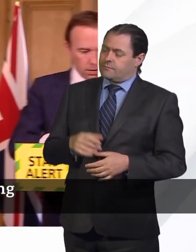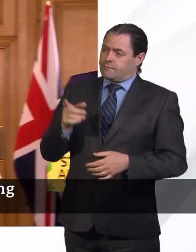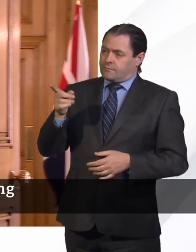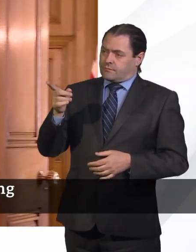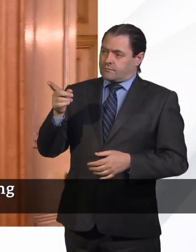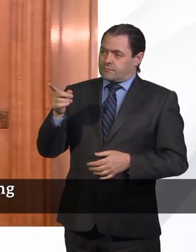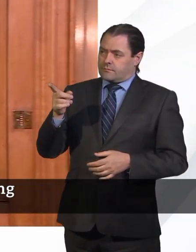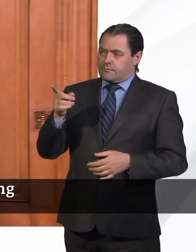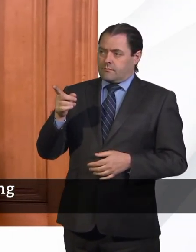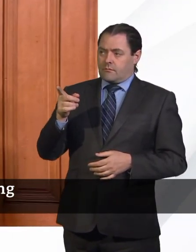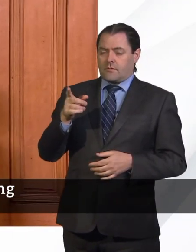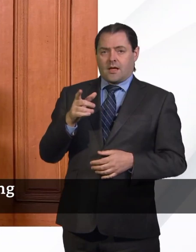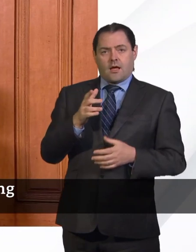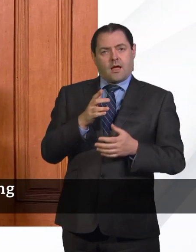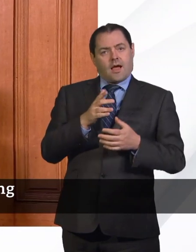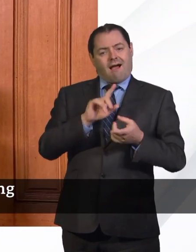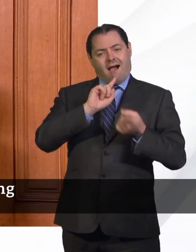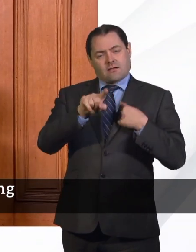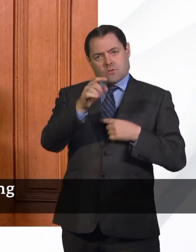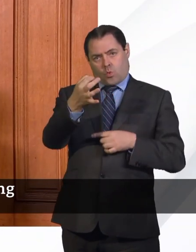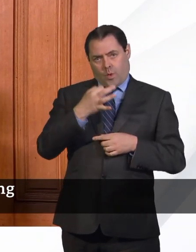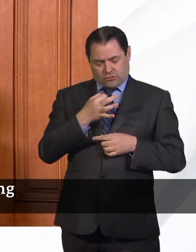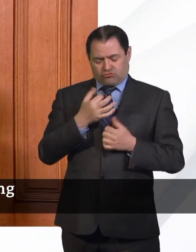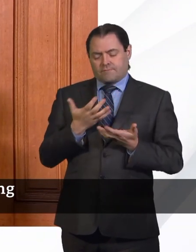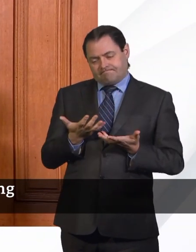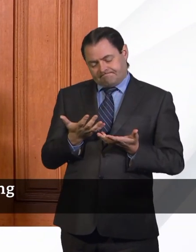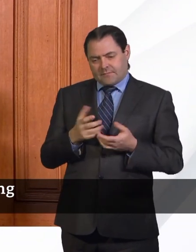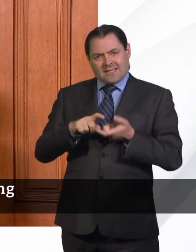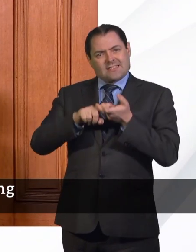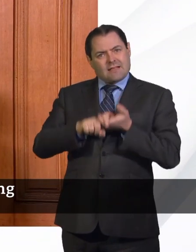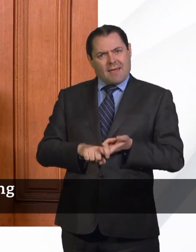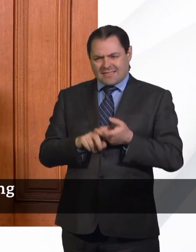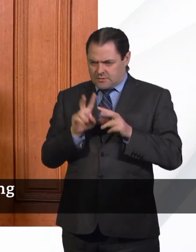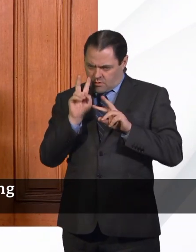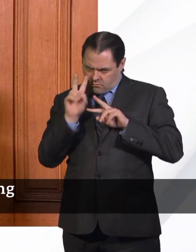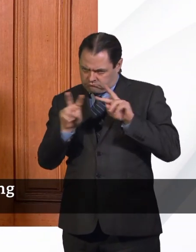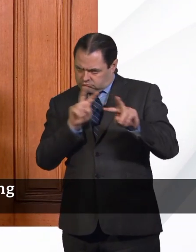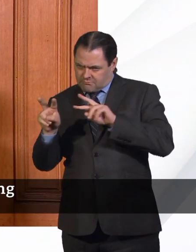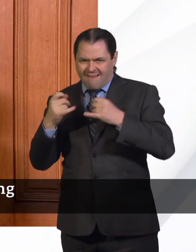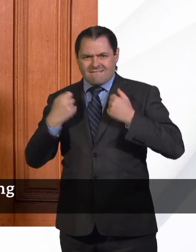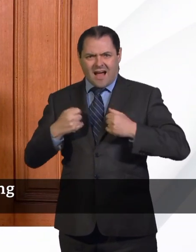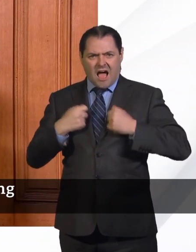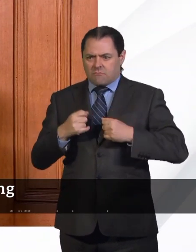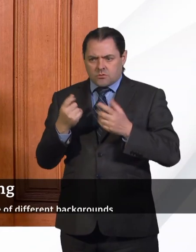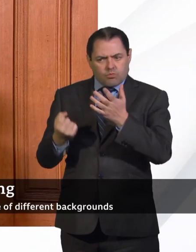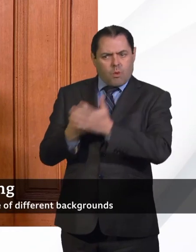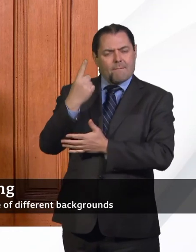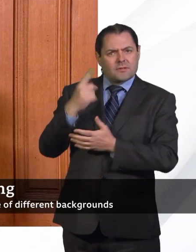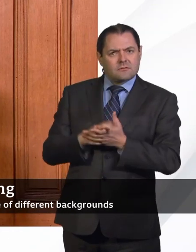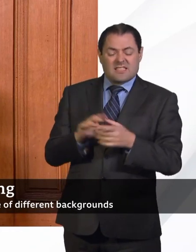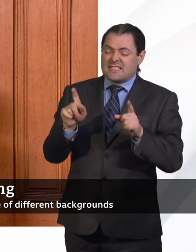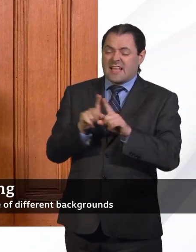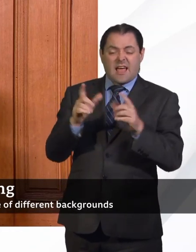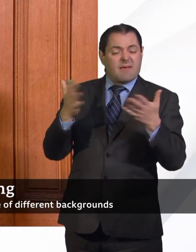think the answer, Danny, is that it would depend on how the virus was coming back. Key to any public health